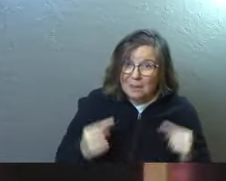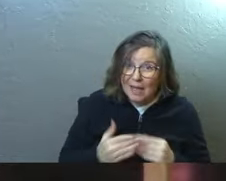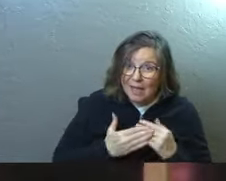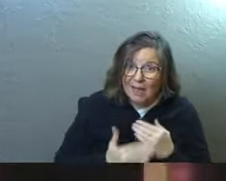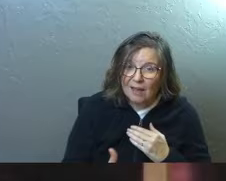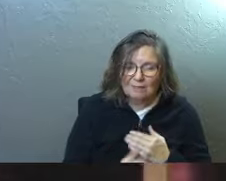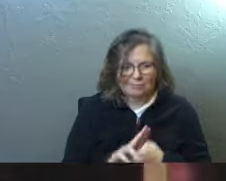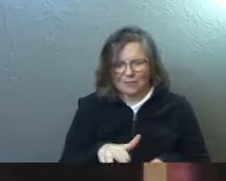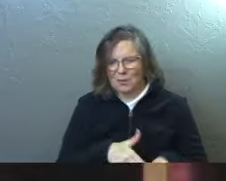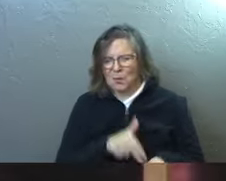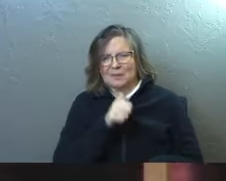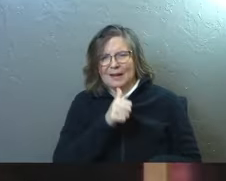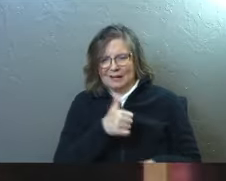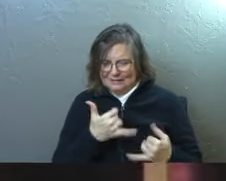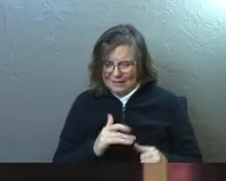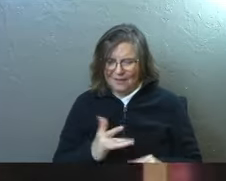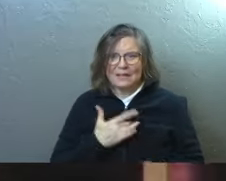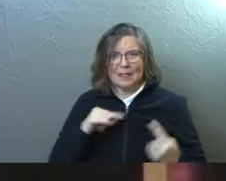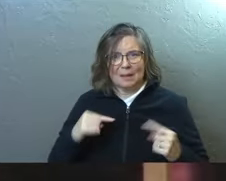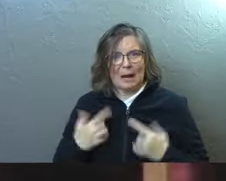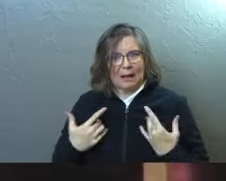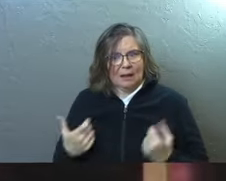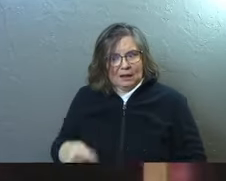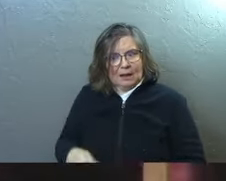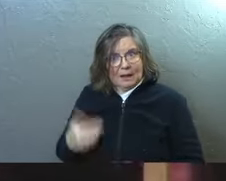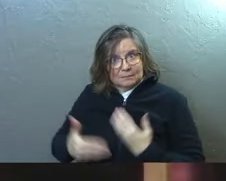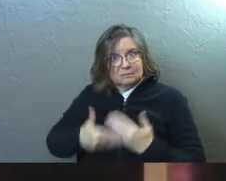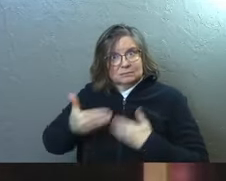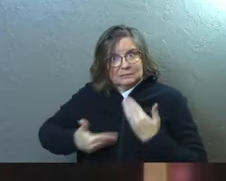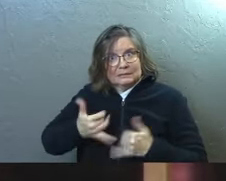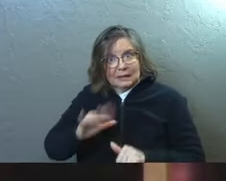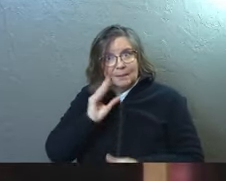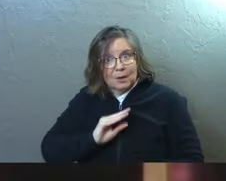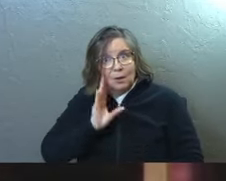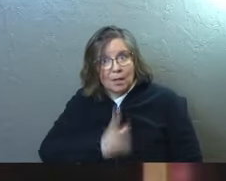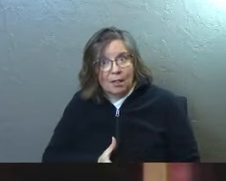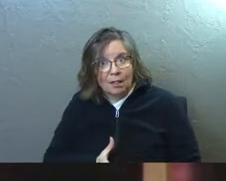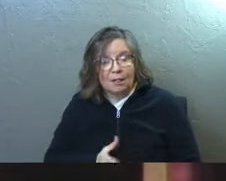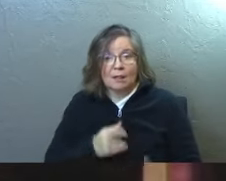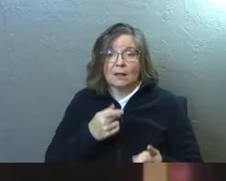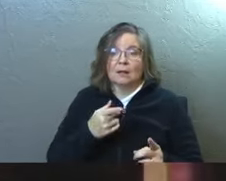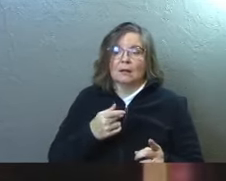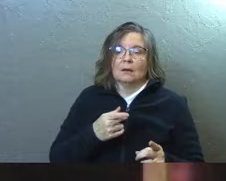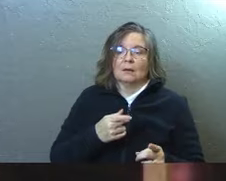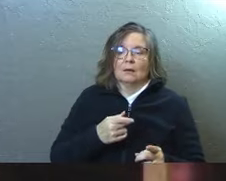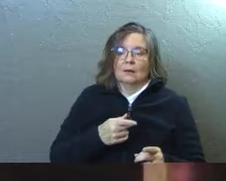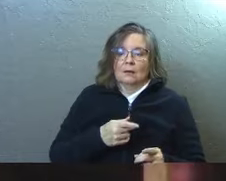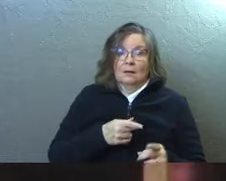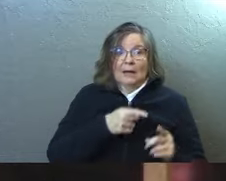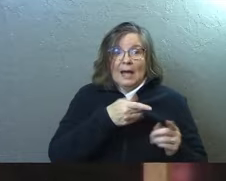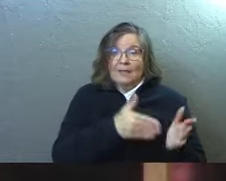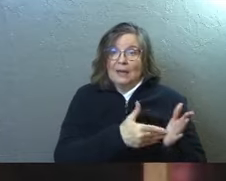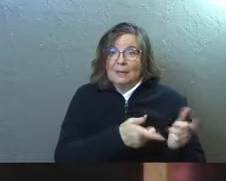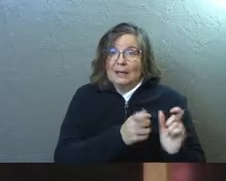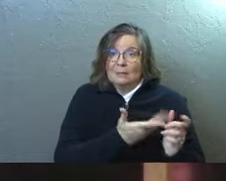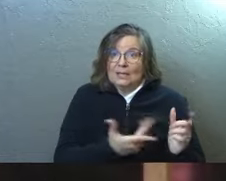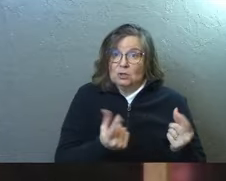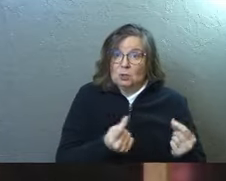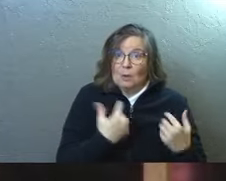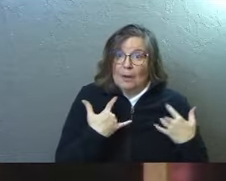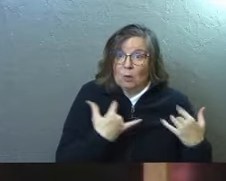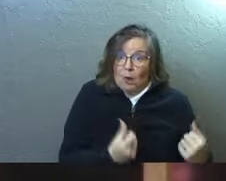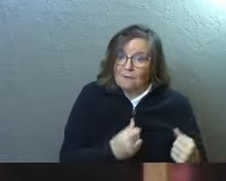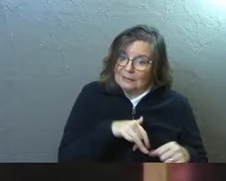more pain? Of course, I'm still going to feel pain. I'm still along for the ride. And he may still give me some things to do in my